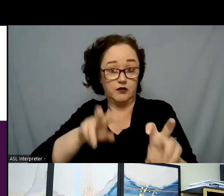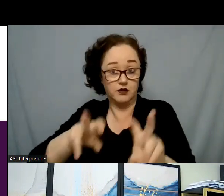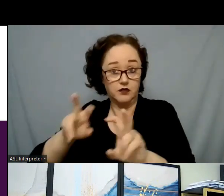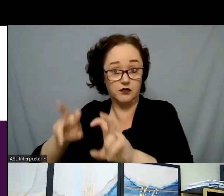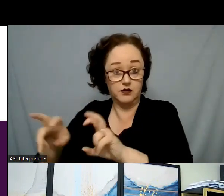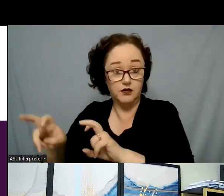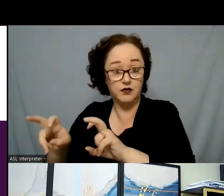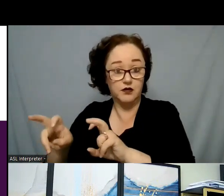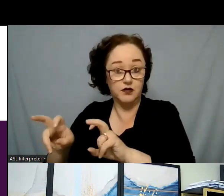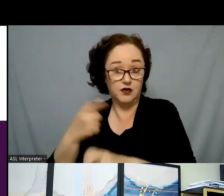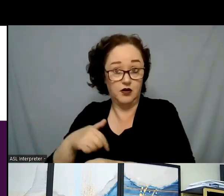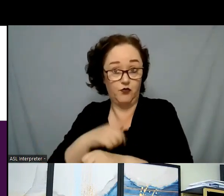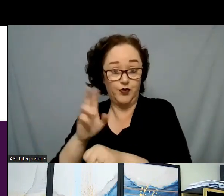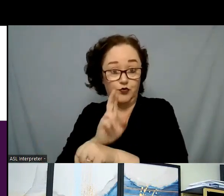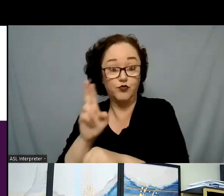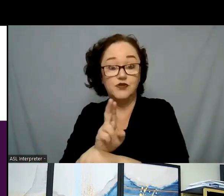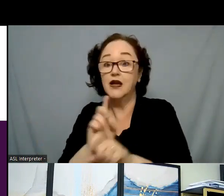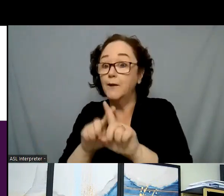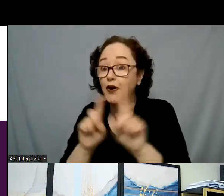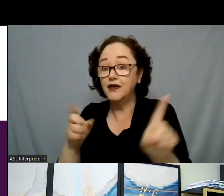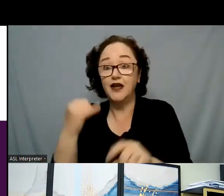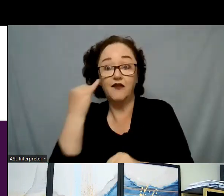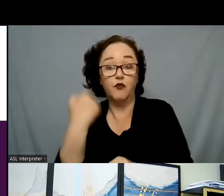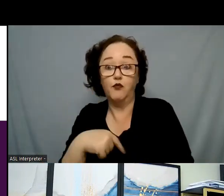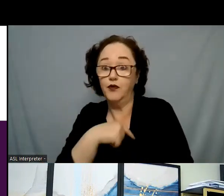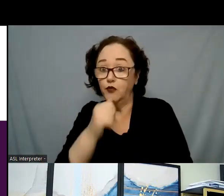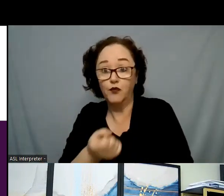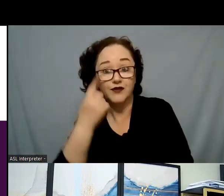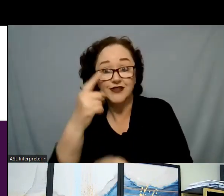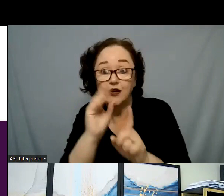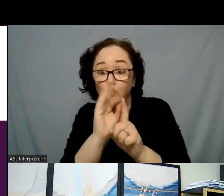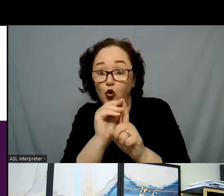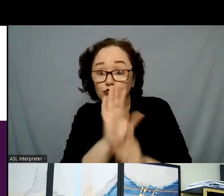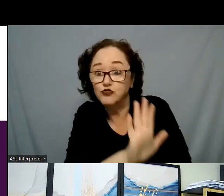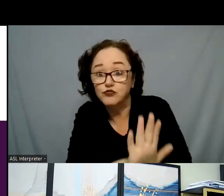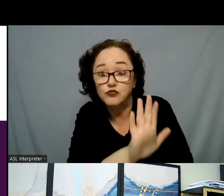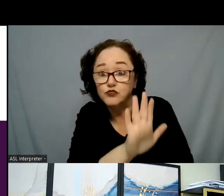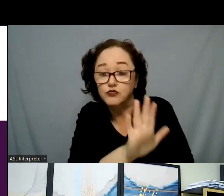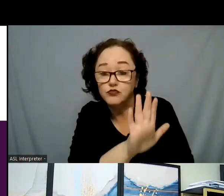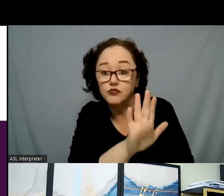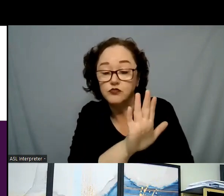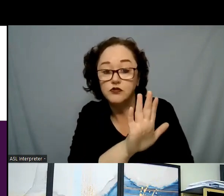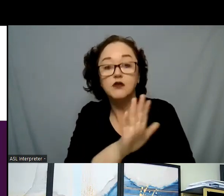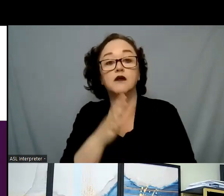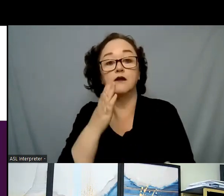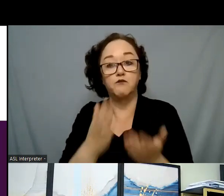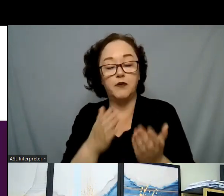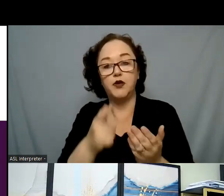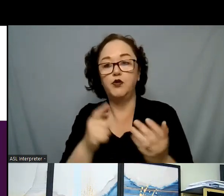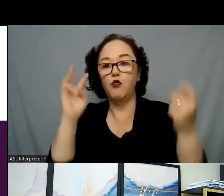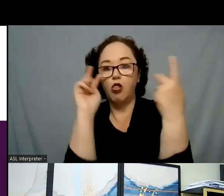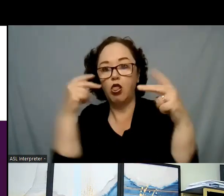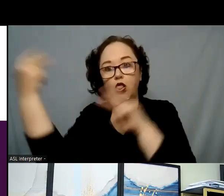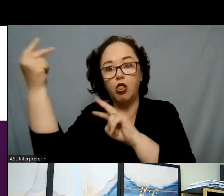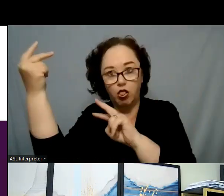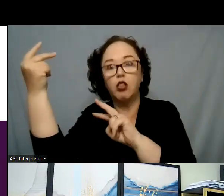we do not understand culture, then when we read a number, we may misinterpret that based on the